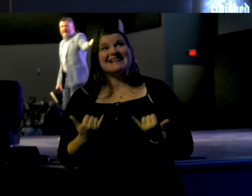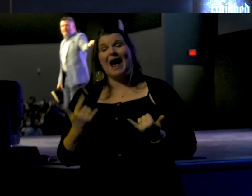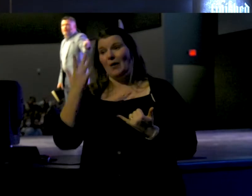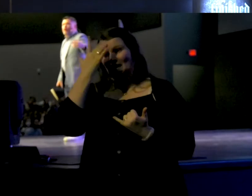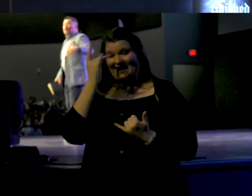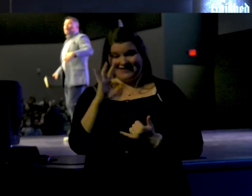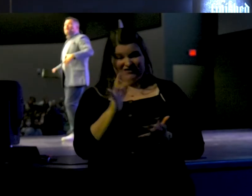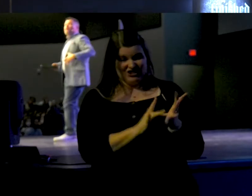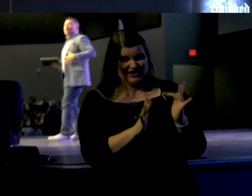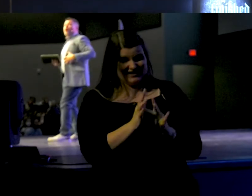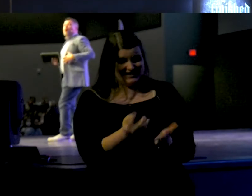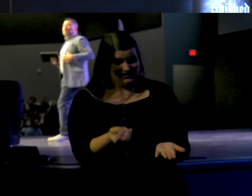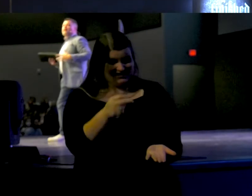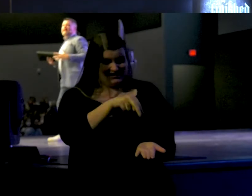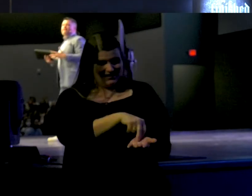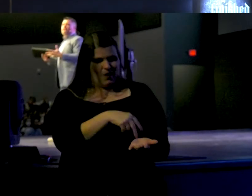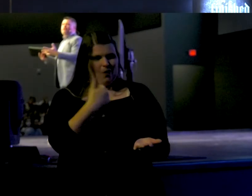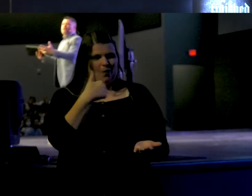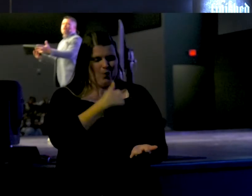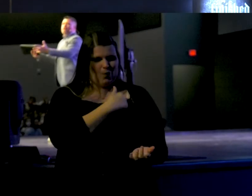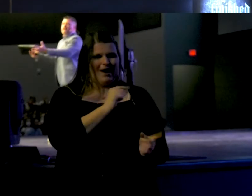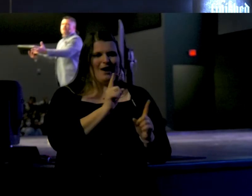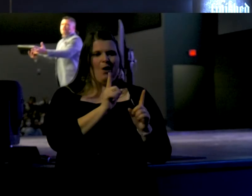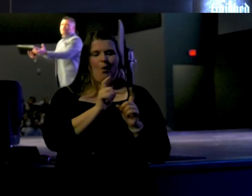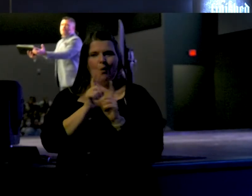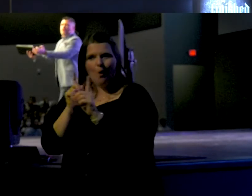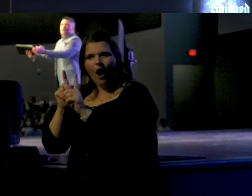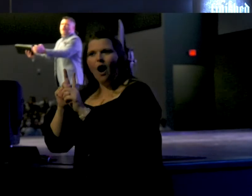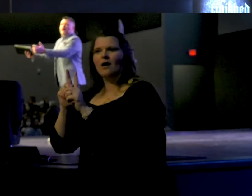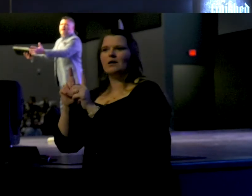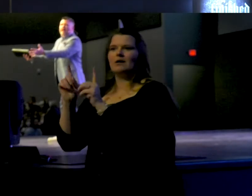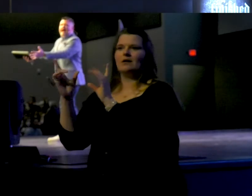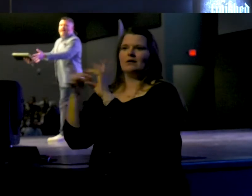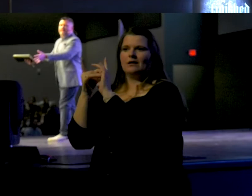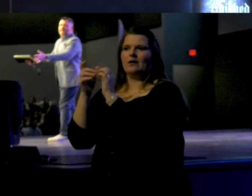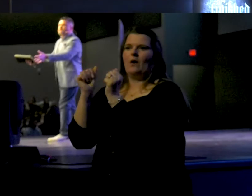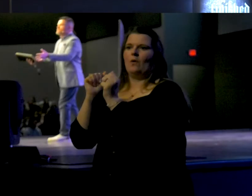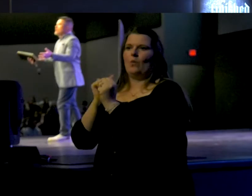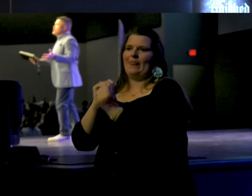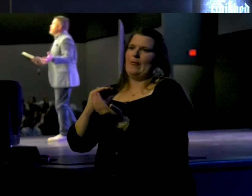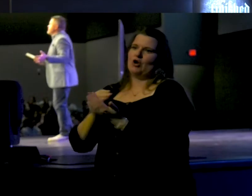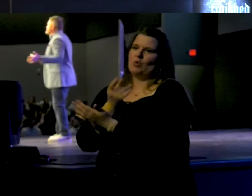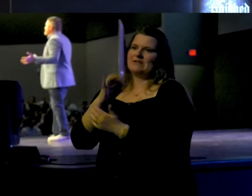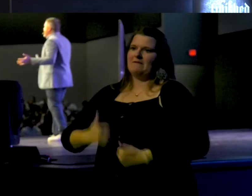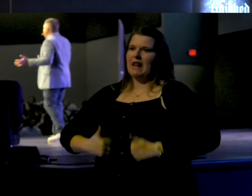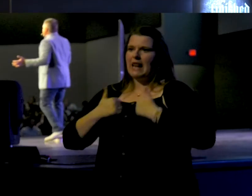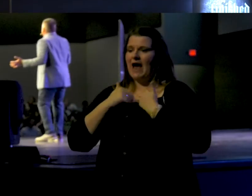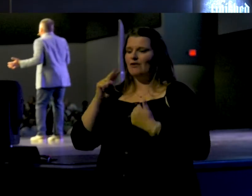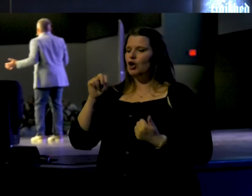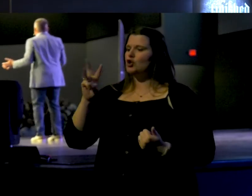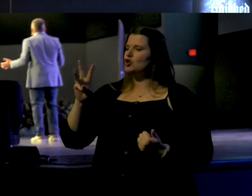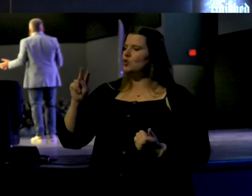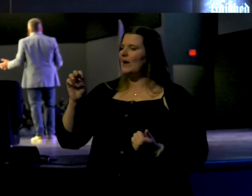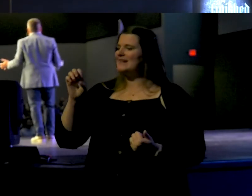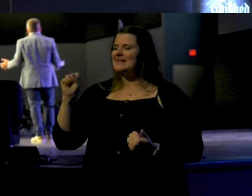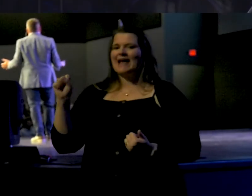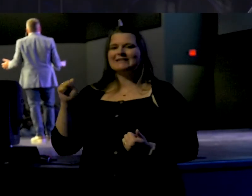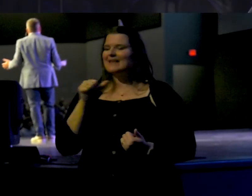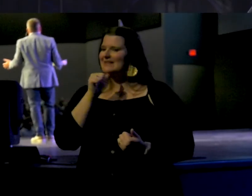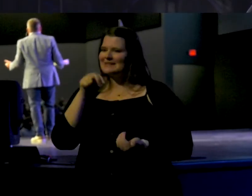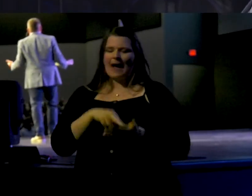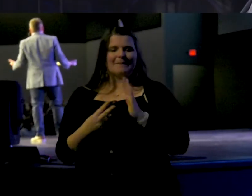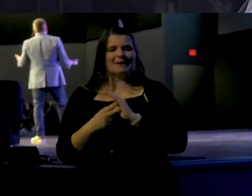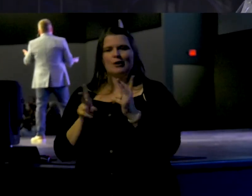the empty grave, we walk in the newness of life. Newness of life is not perfection.